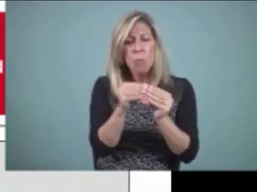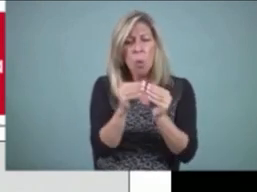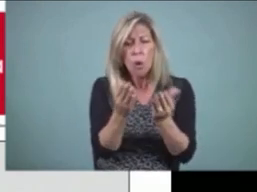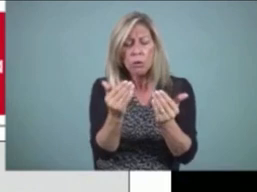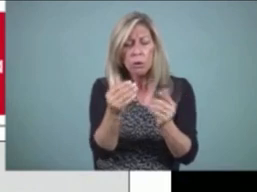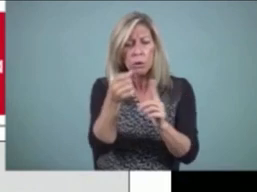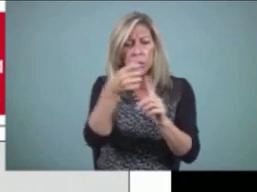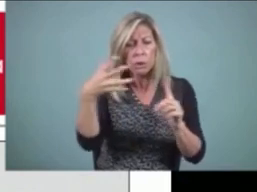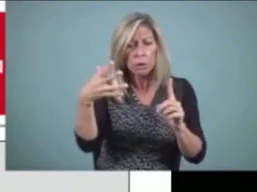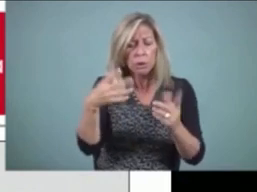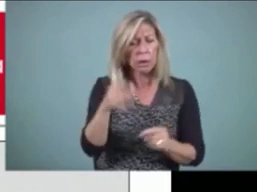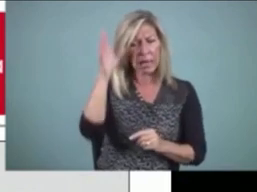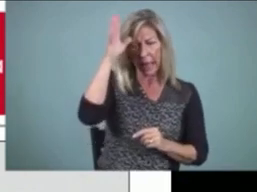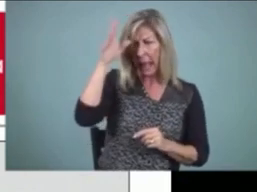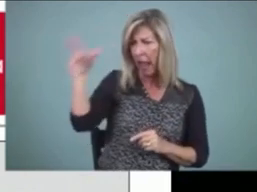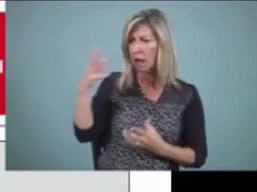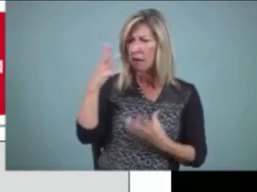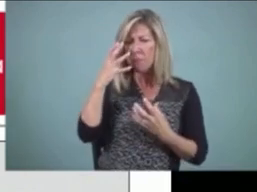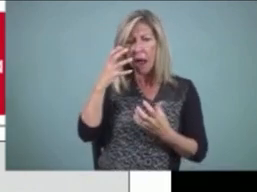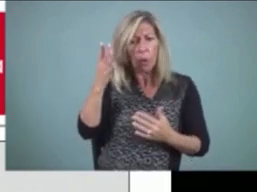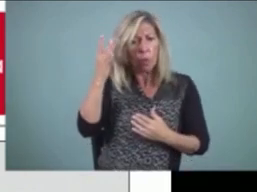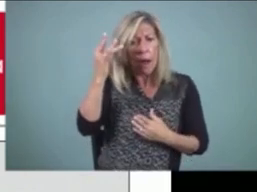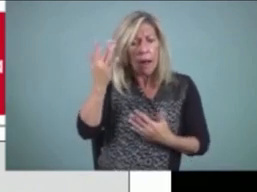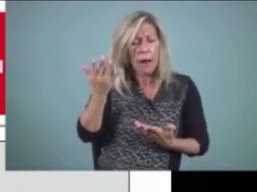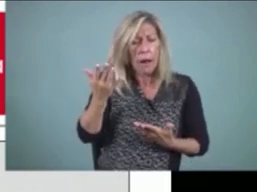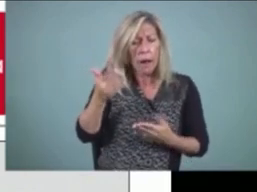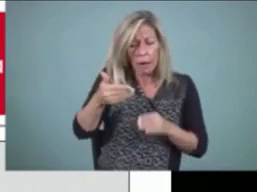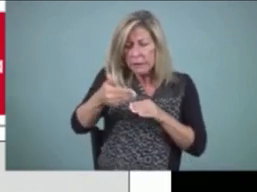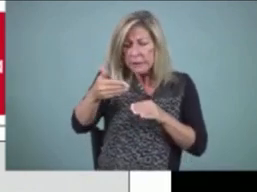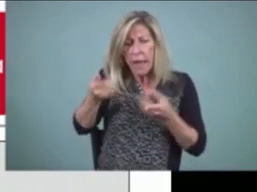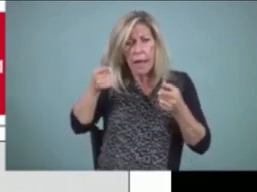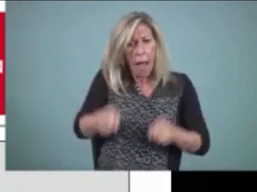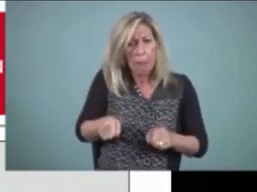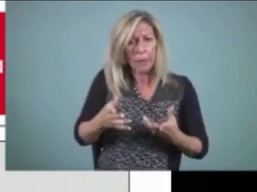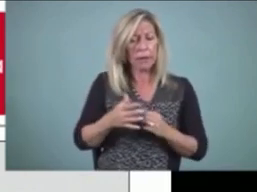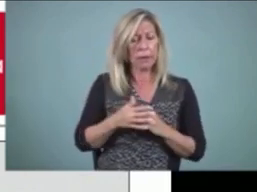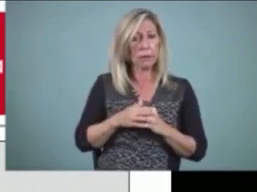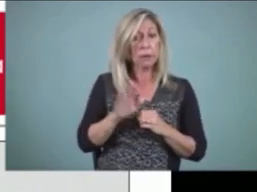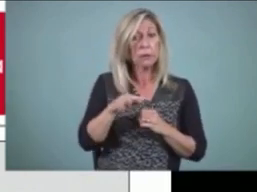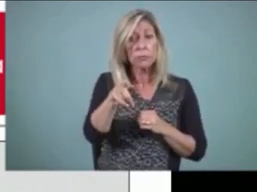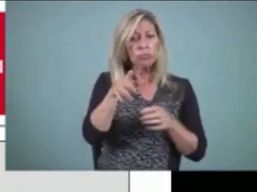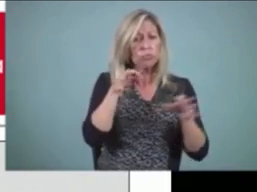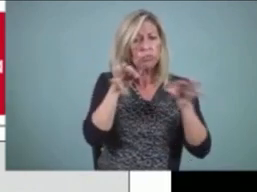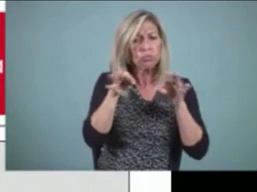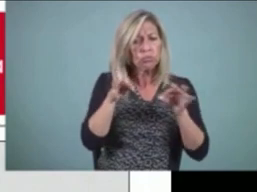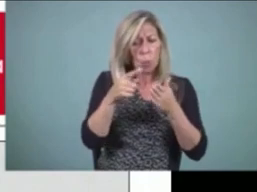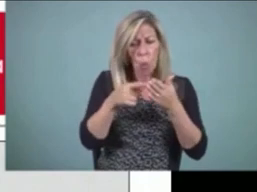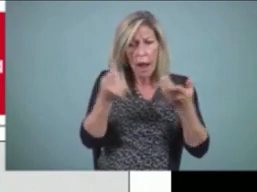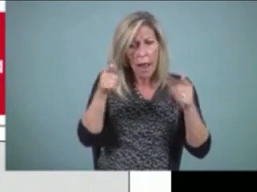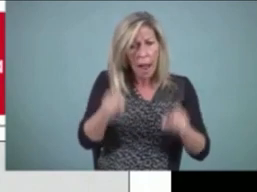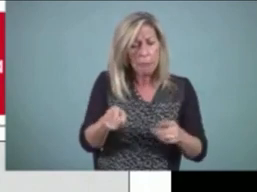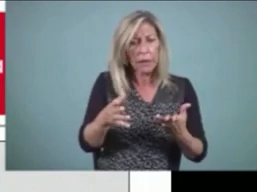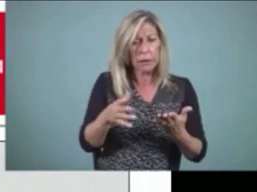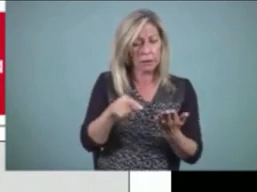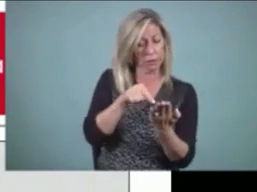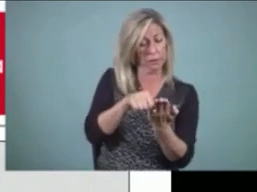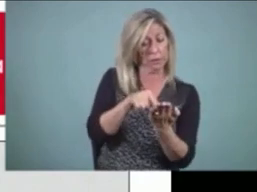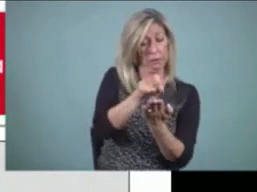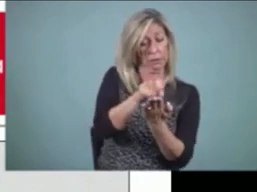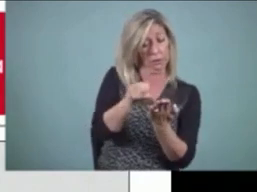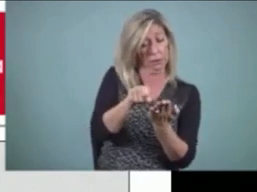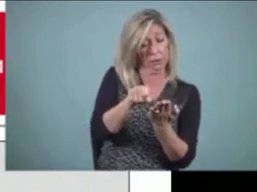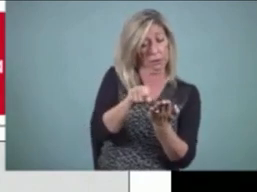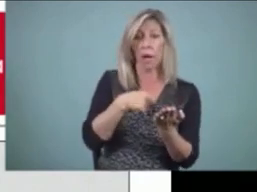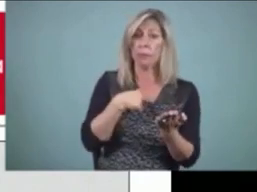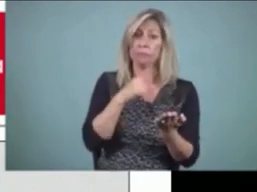before? Give me more detail about what happened in this event. You haven't said enough for me to